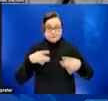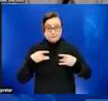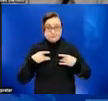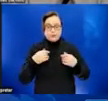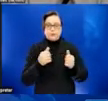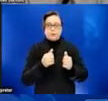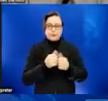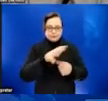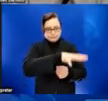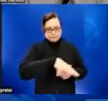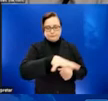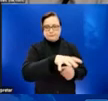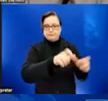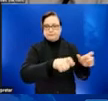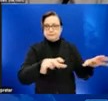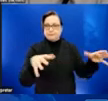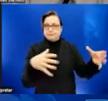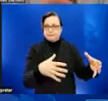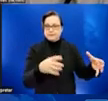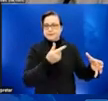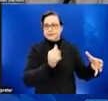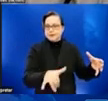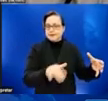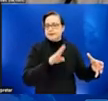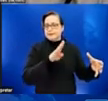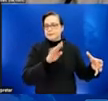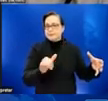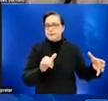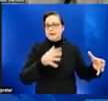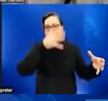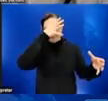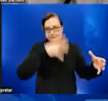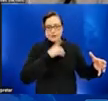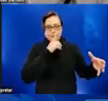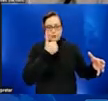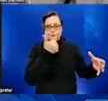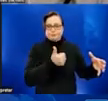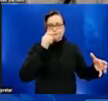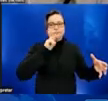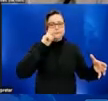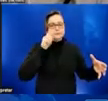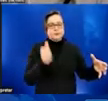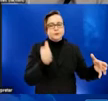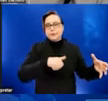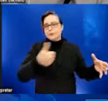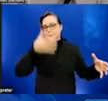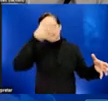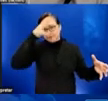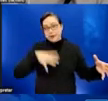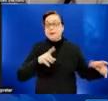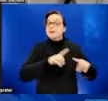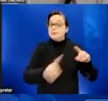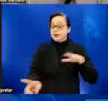have also seen cases who are not among